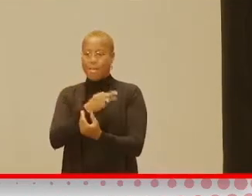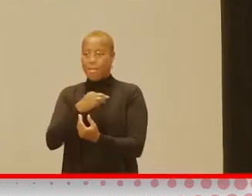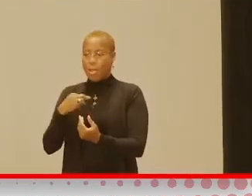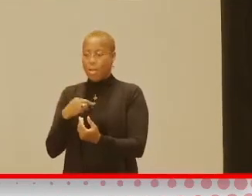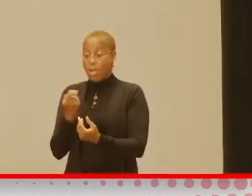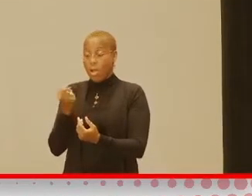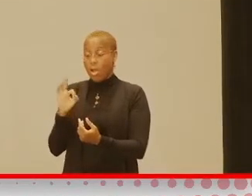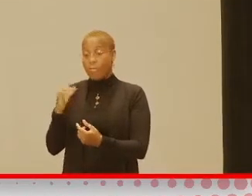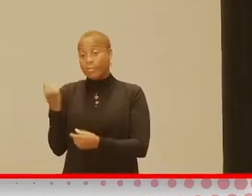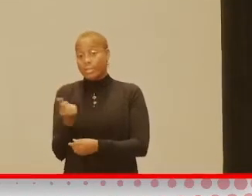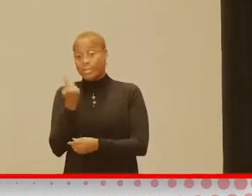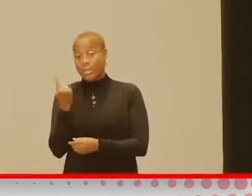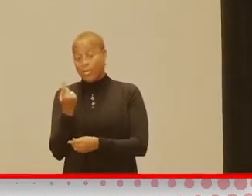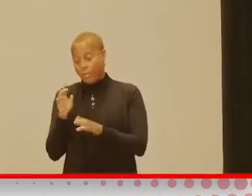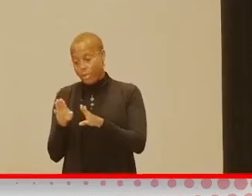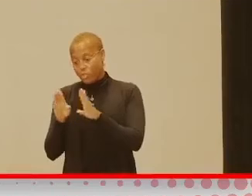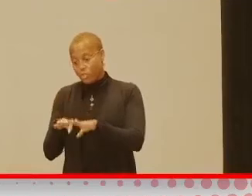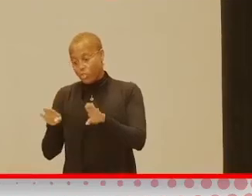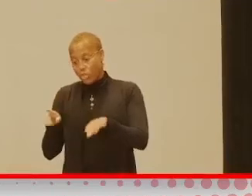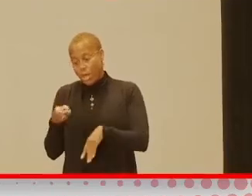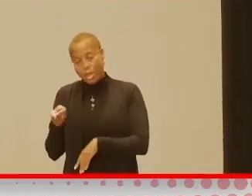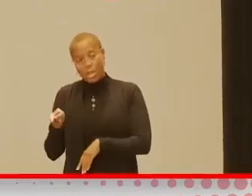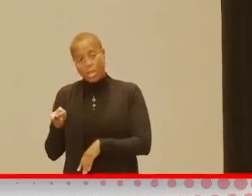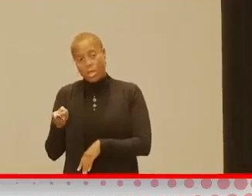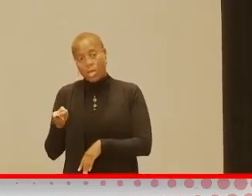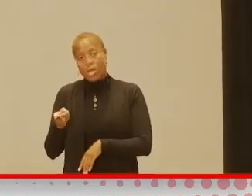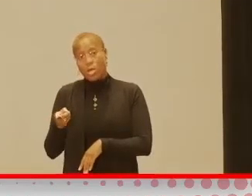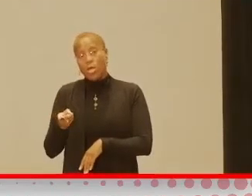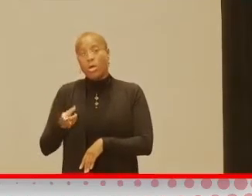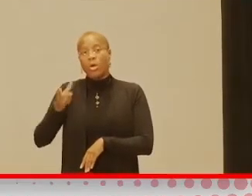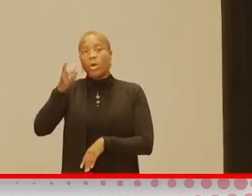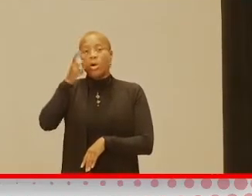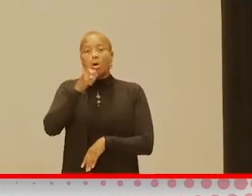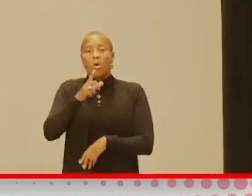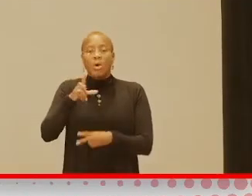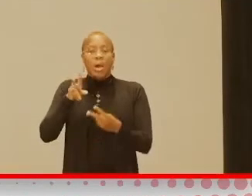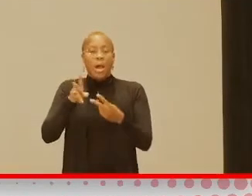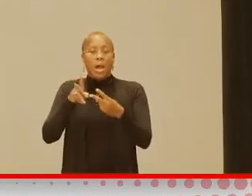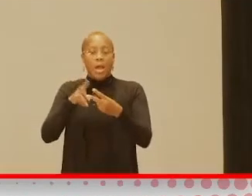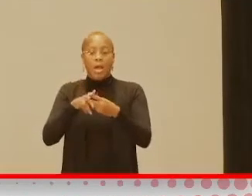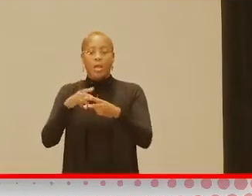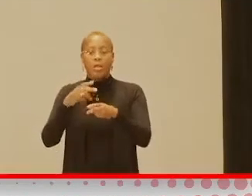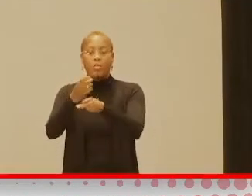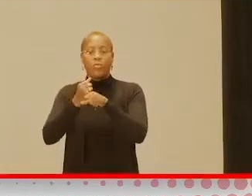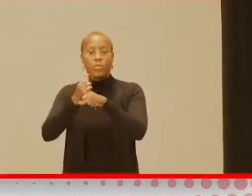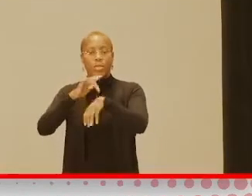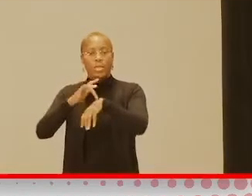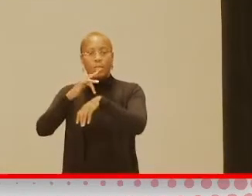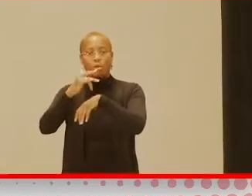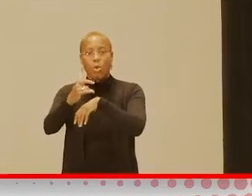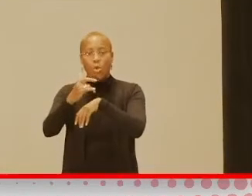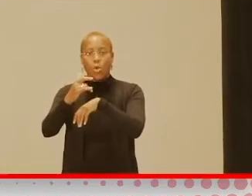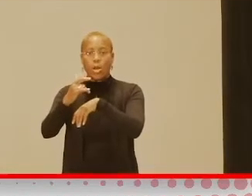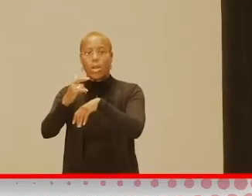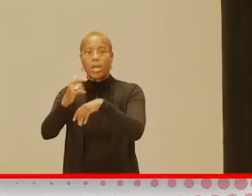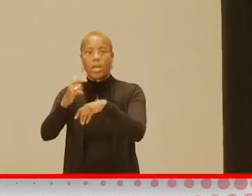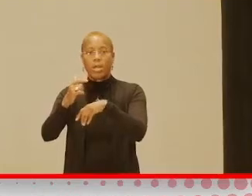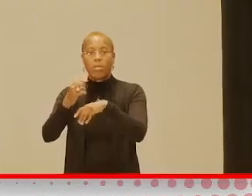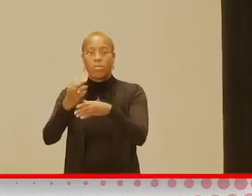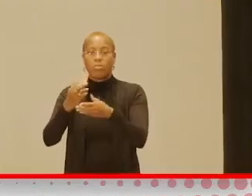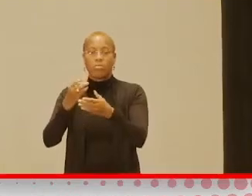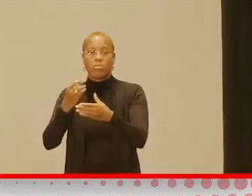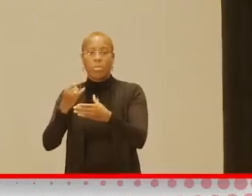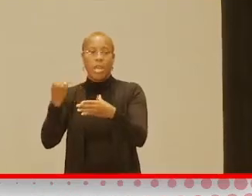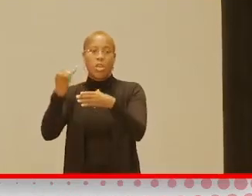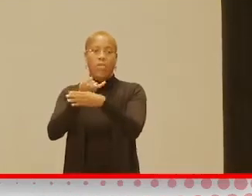someone, a child, who either received early intervention services or who may have been eligible